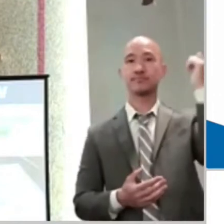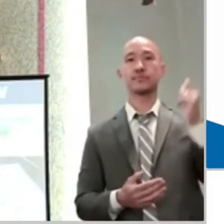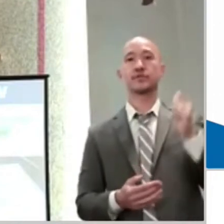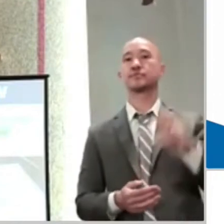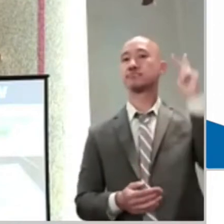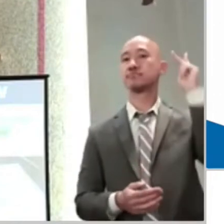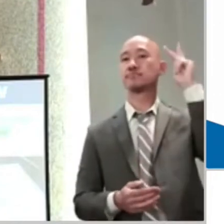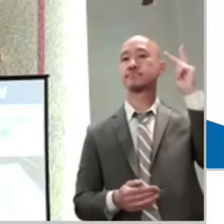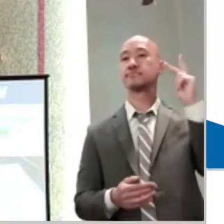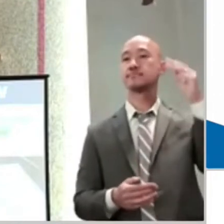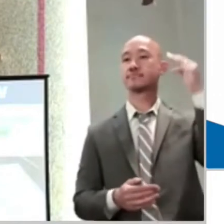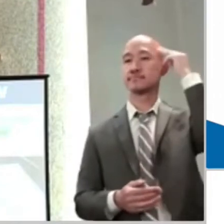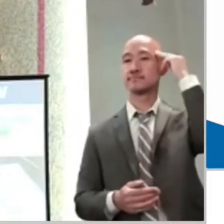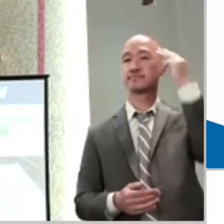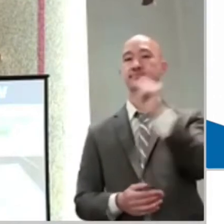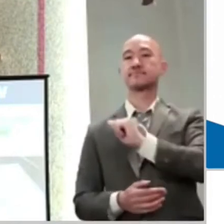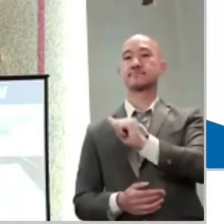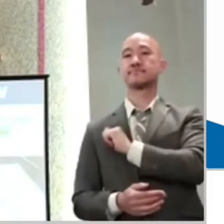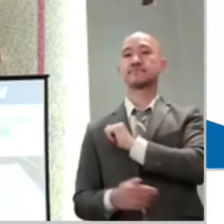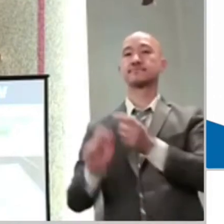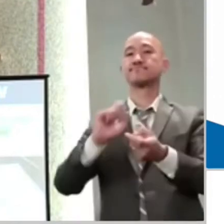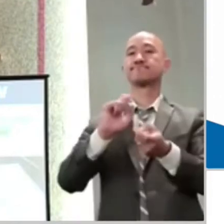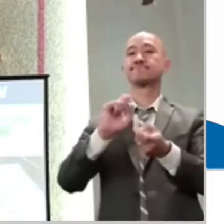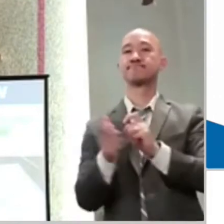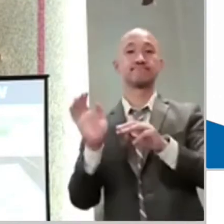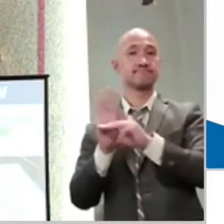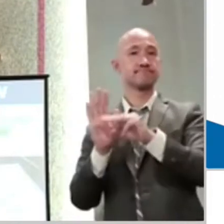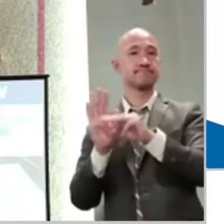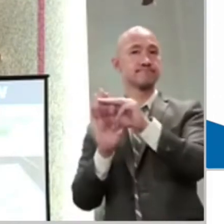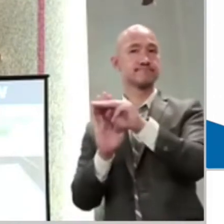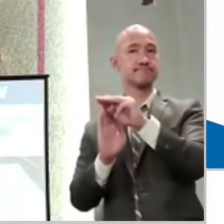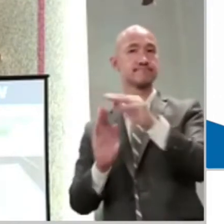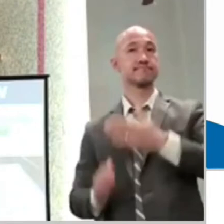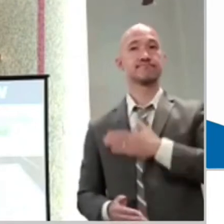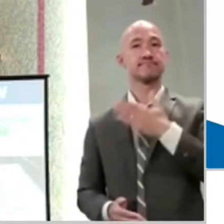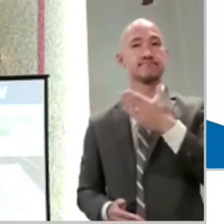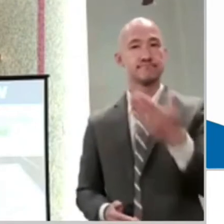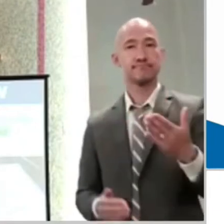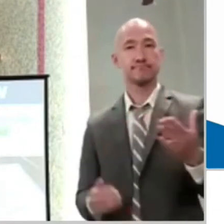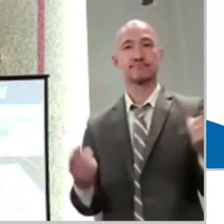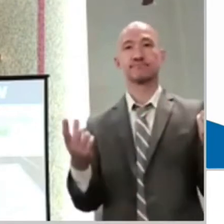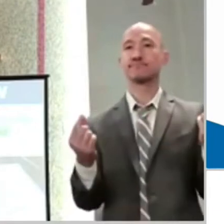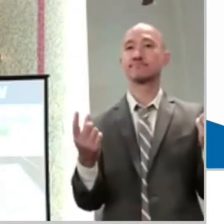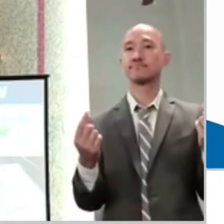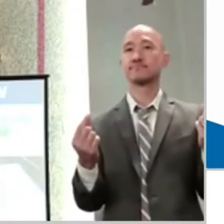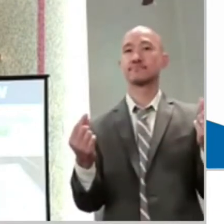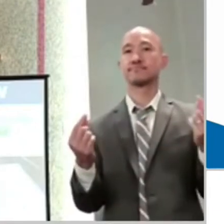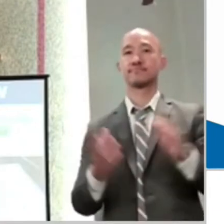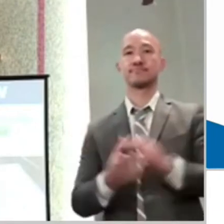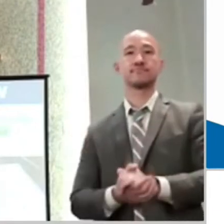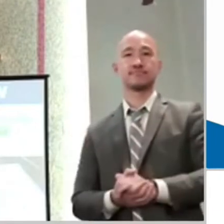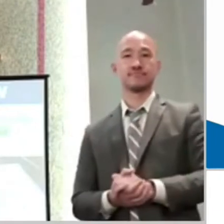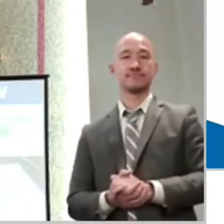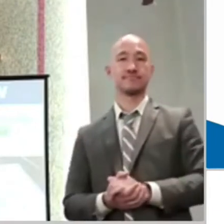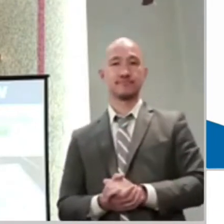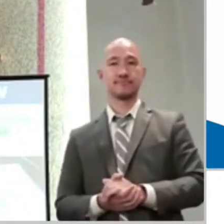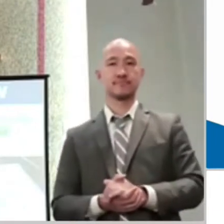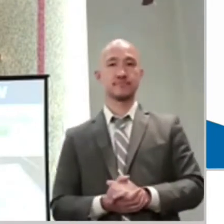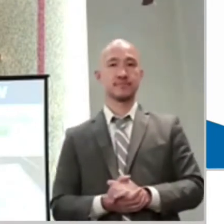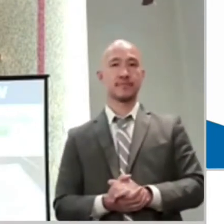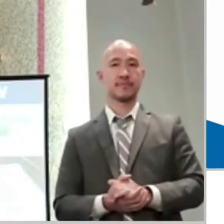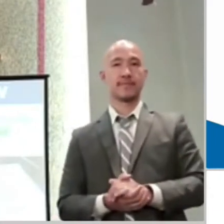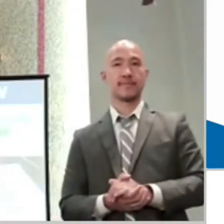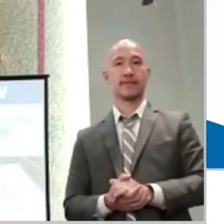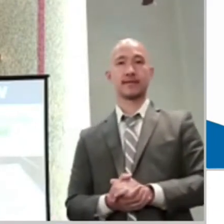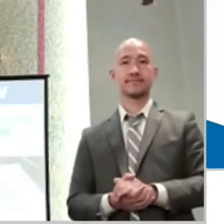right there? That's the difference. I'm doing these things because I want to be close to God. Because I want to